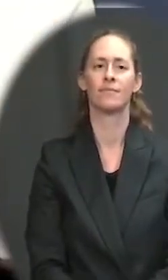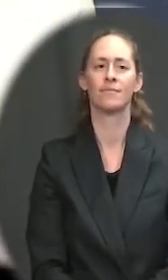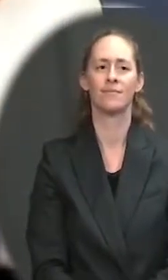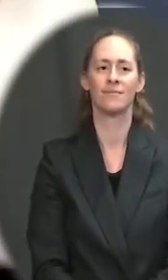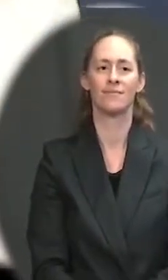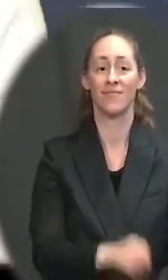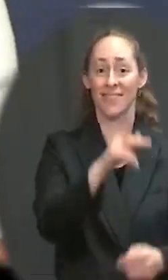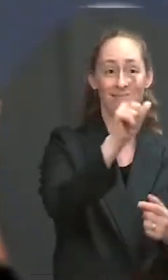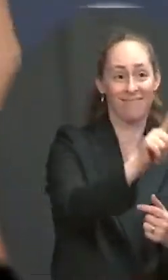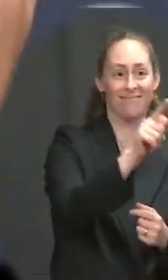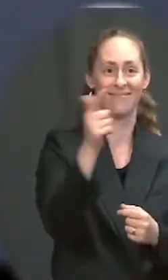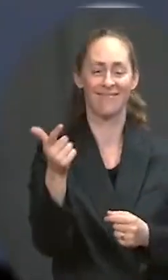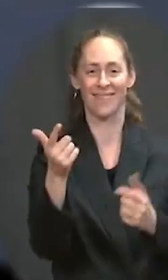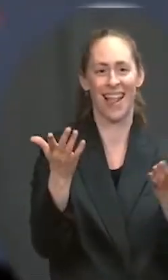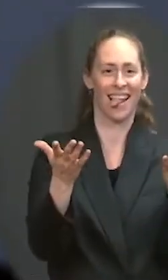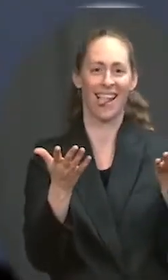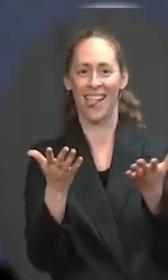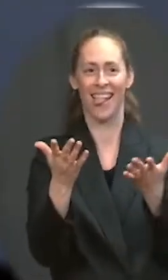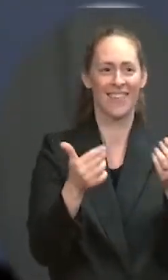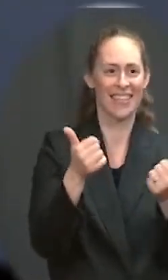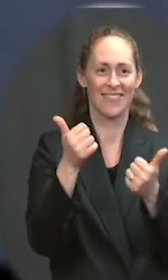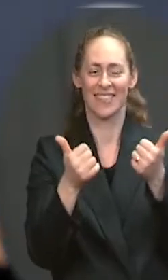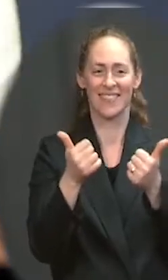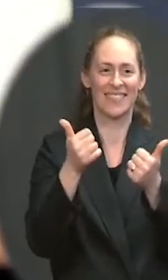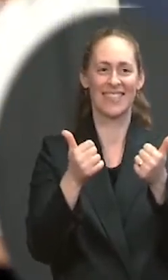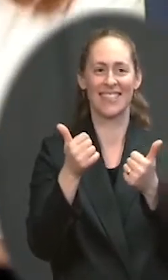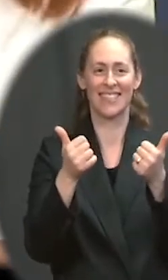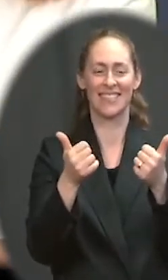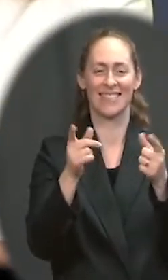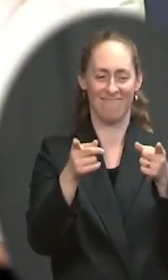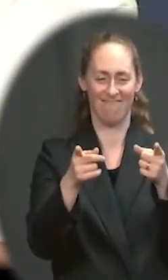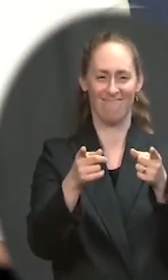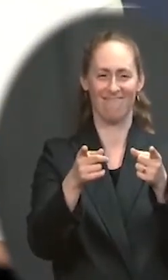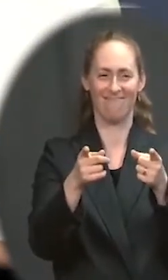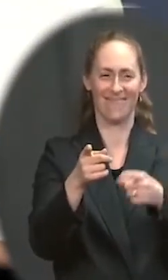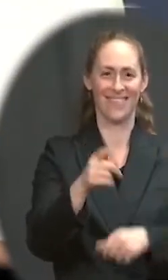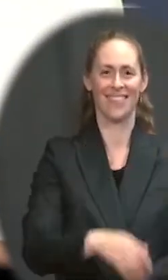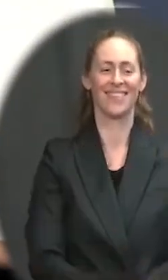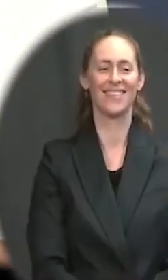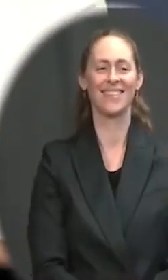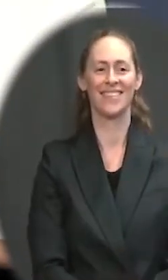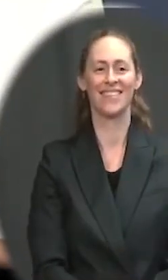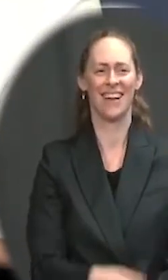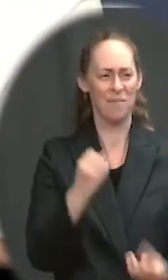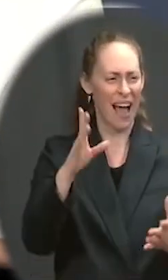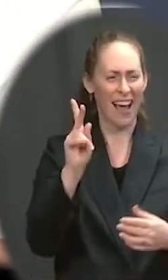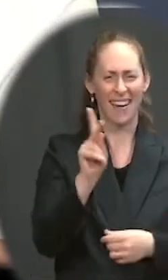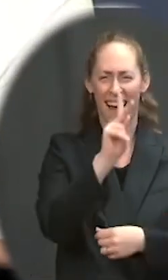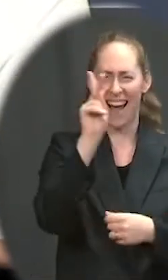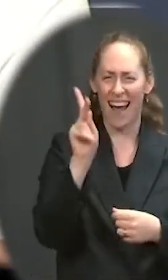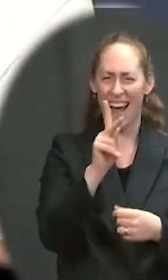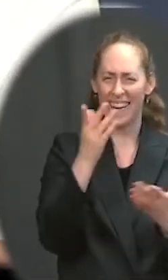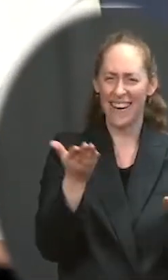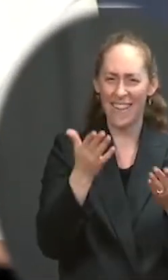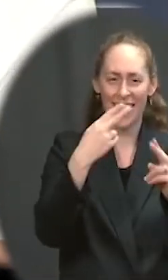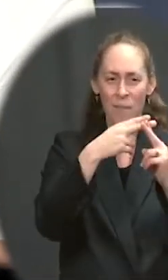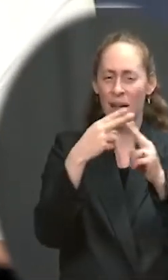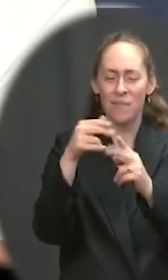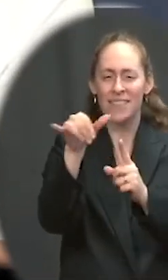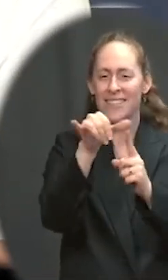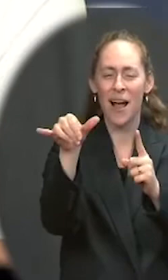I got confused. Caitlin, there's a lot of Ks. It's a Wednesday. Go ahead, Caitlin. Kristen and I have also been dressing a lot lately, so it's fine.